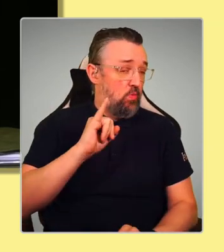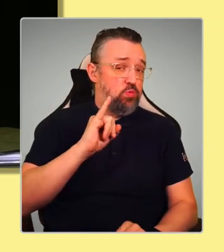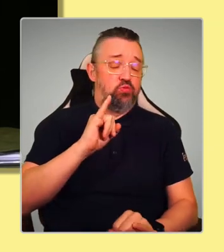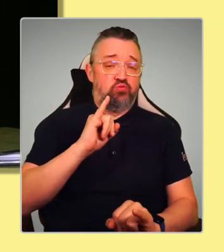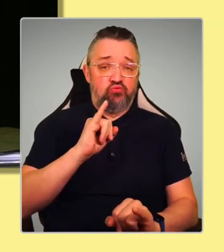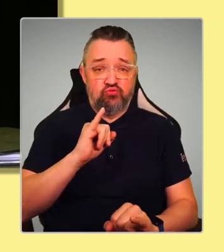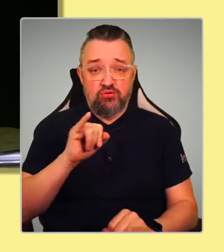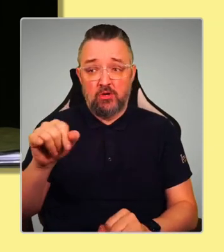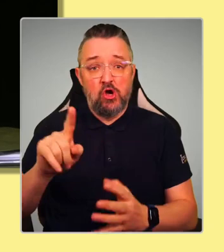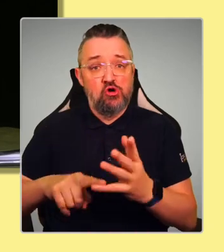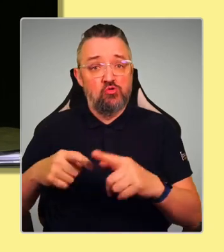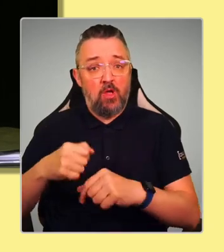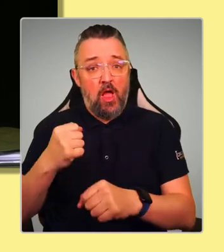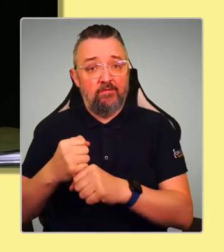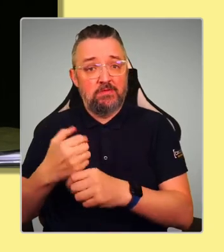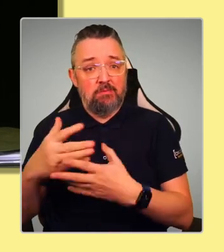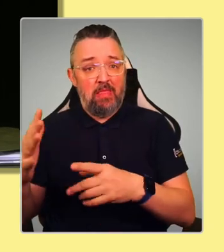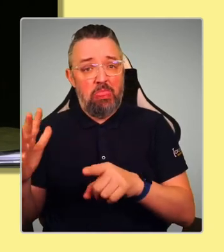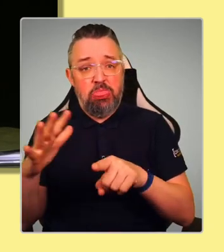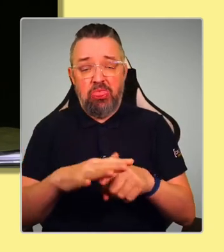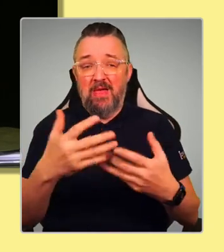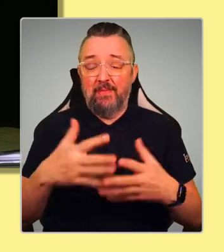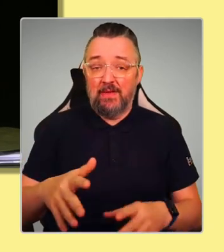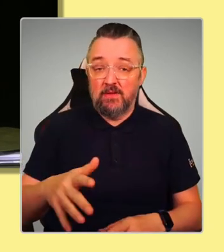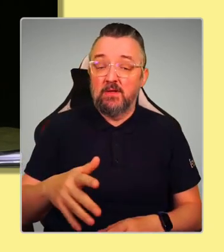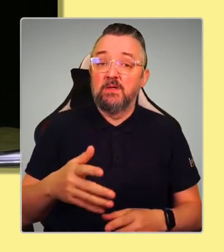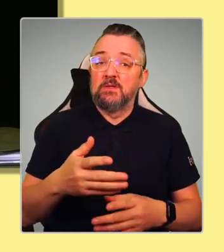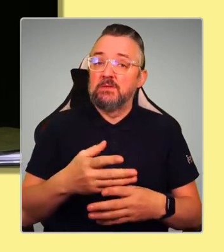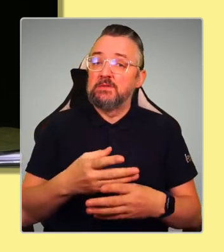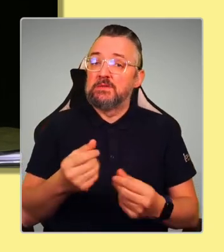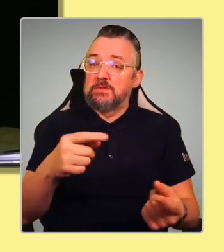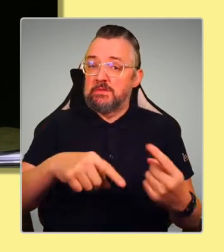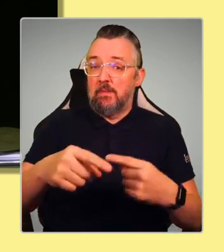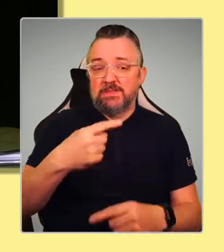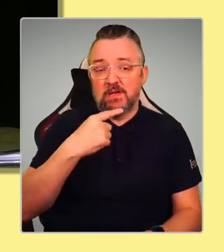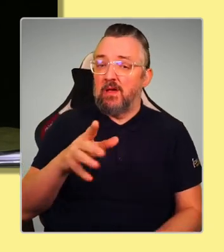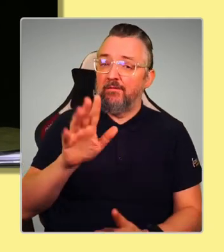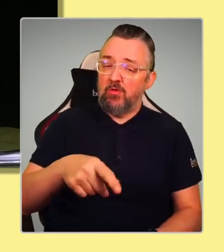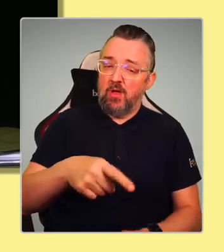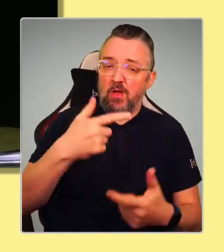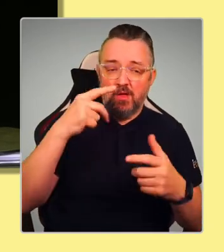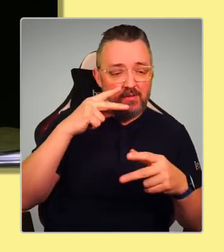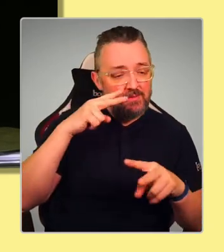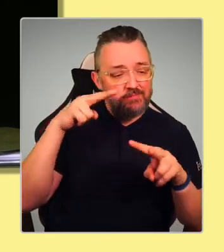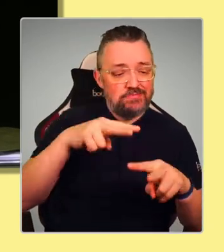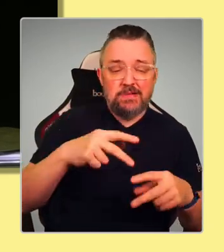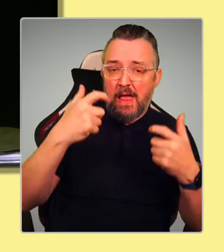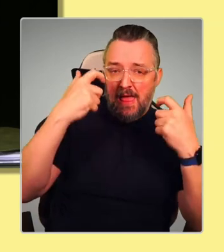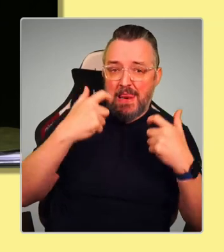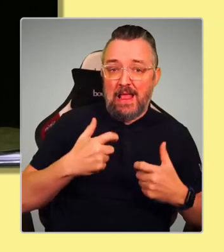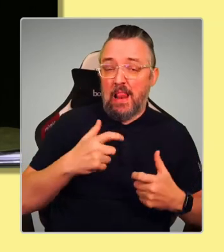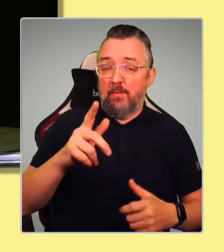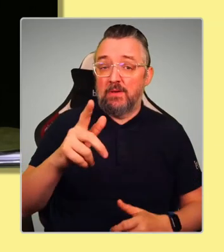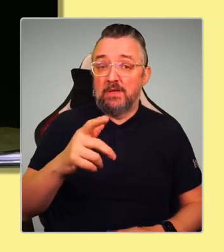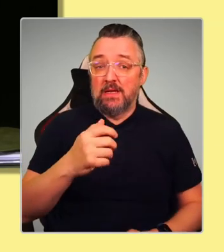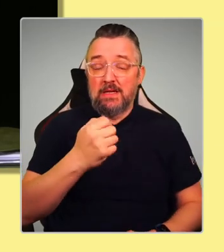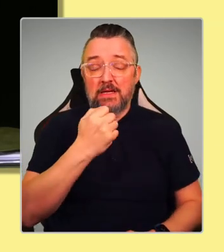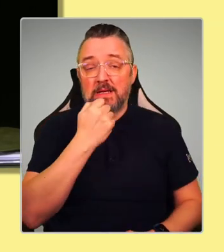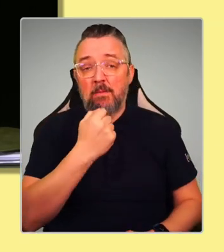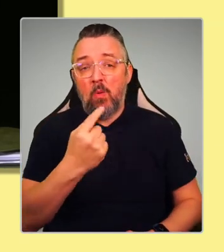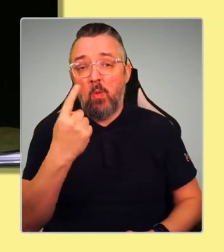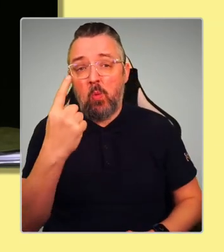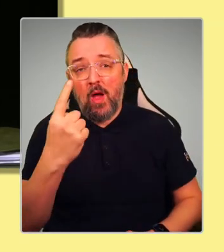actions. So some people will say, you've got to look at legal advice, you've got to do that. The first principle must be